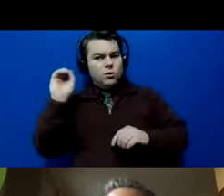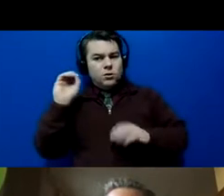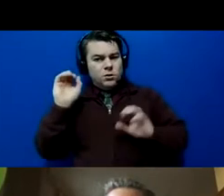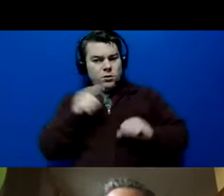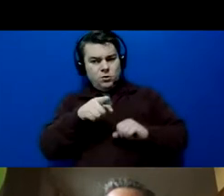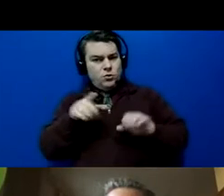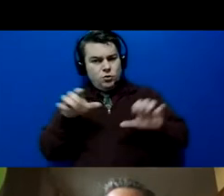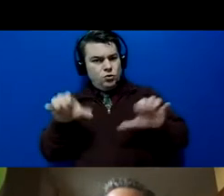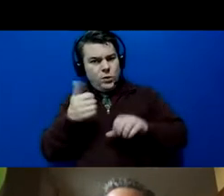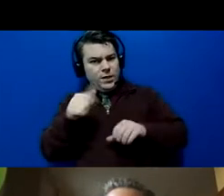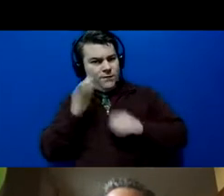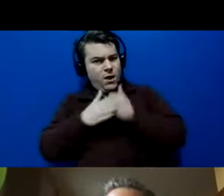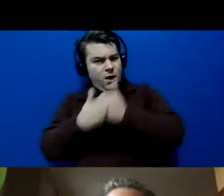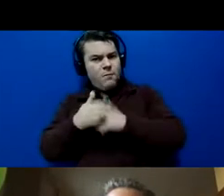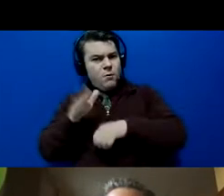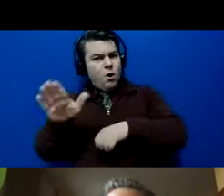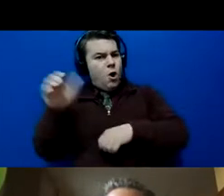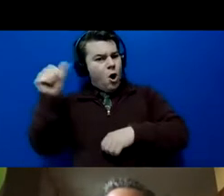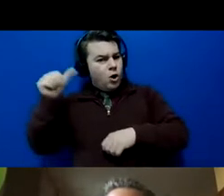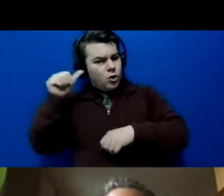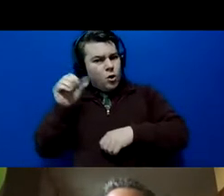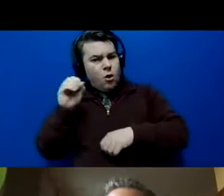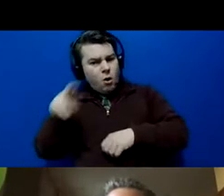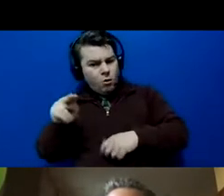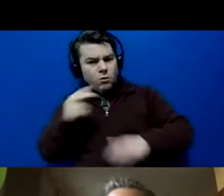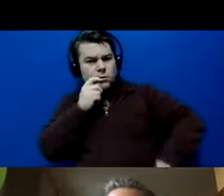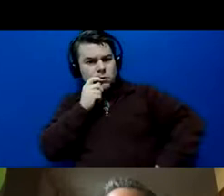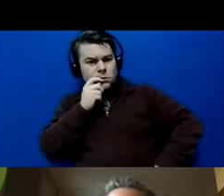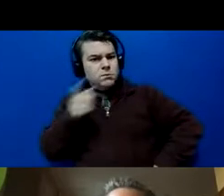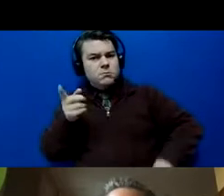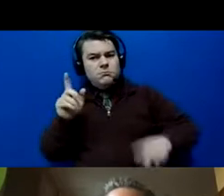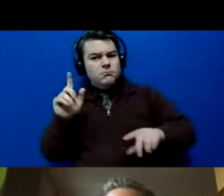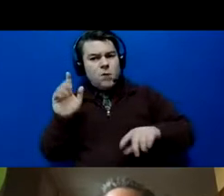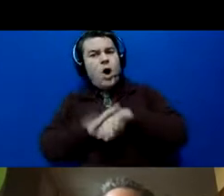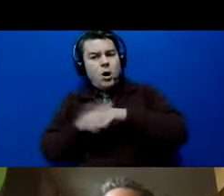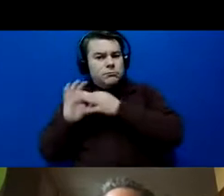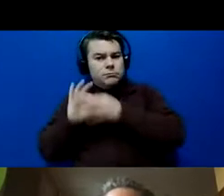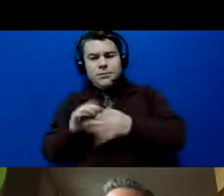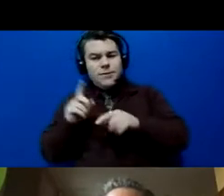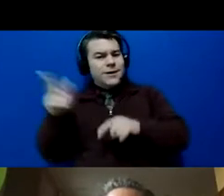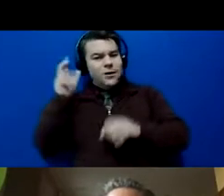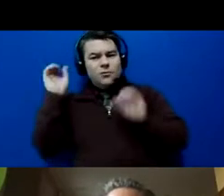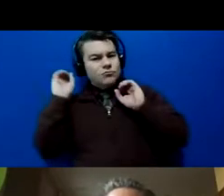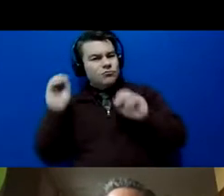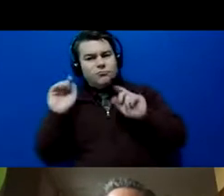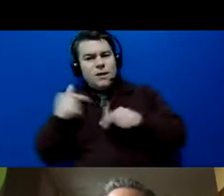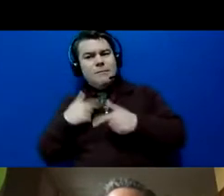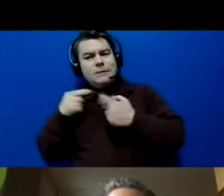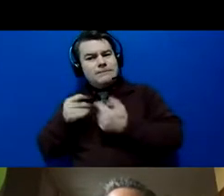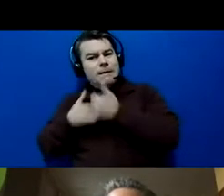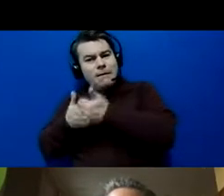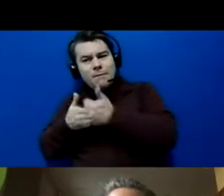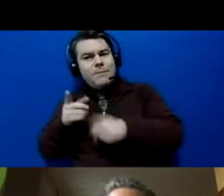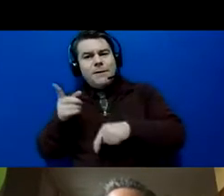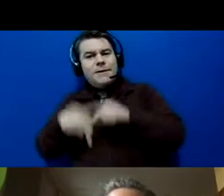do to turn on her audio? Or why wouldn't she be able to hear anything? Oh, I am and she's not hearing anything. And I've been trying to help her, but I'm not